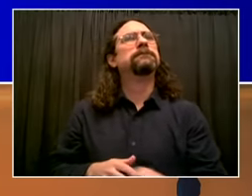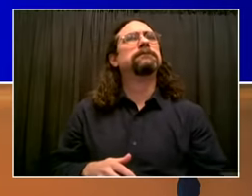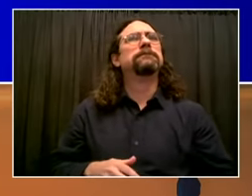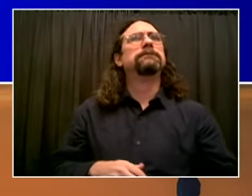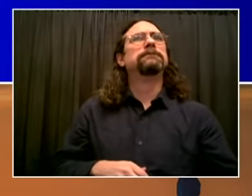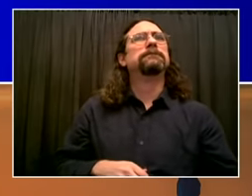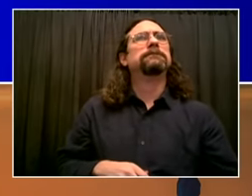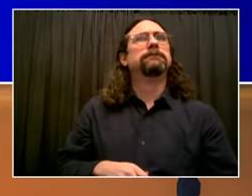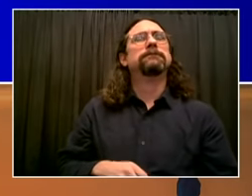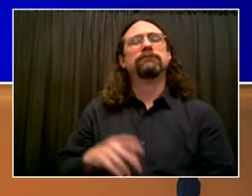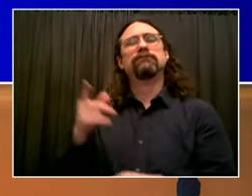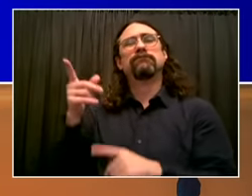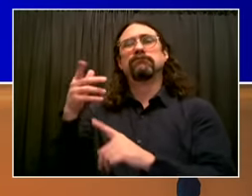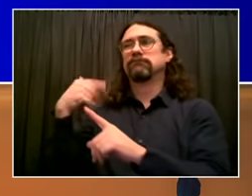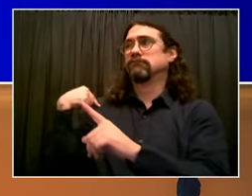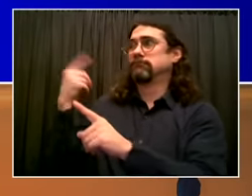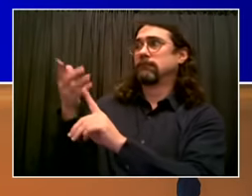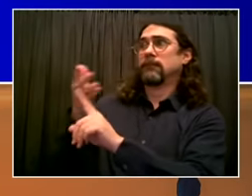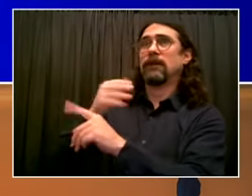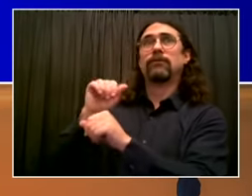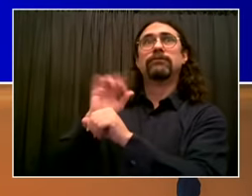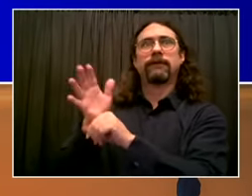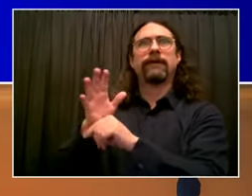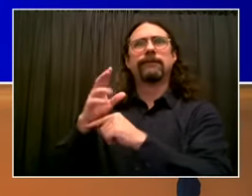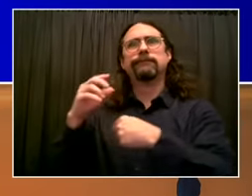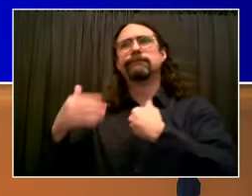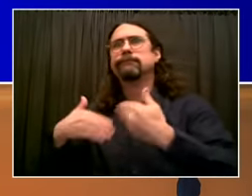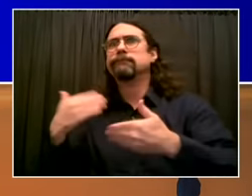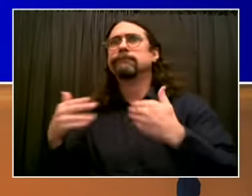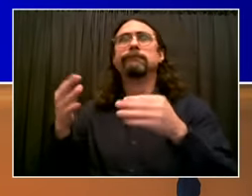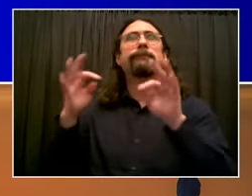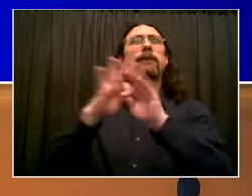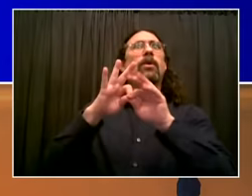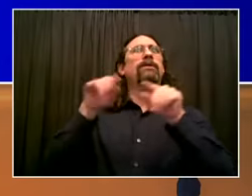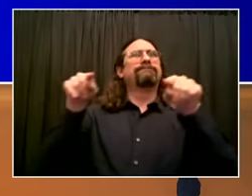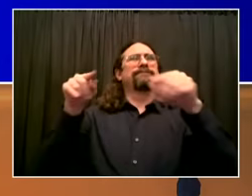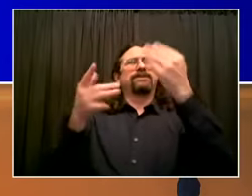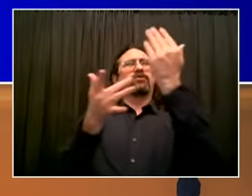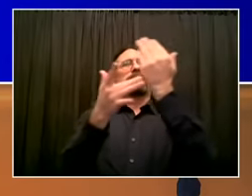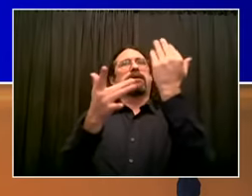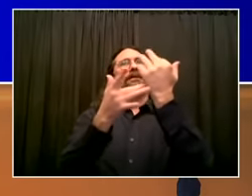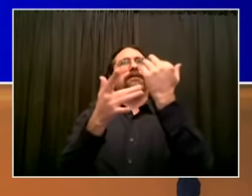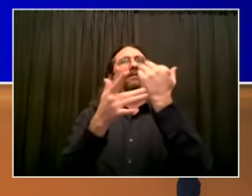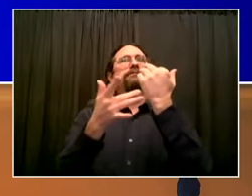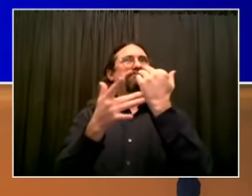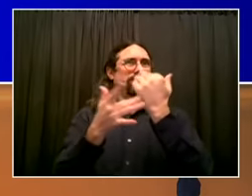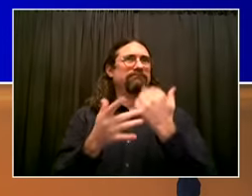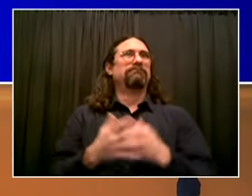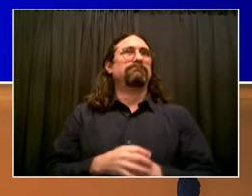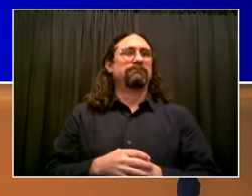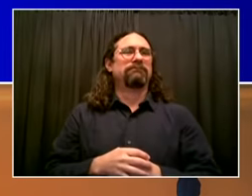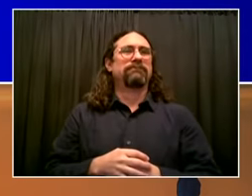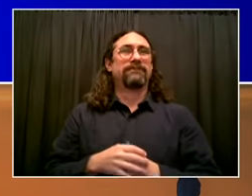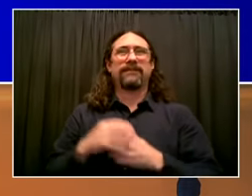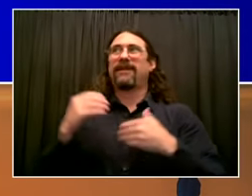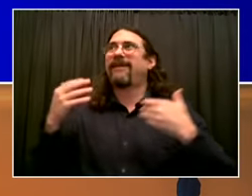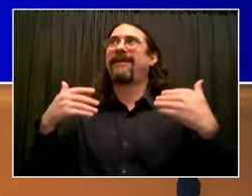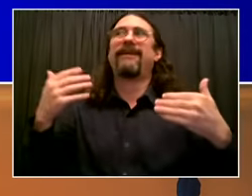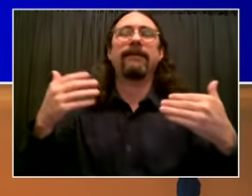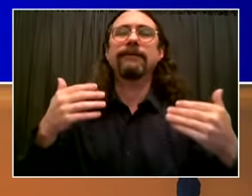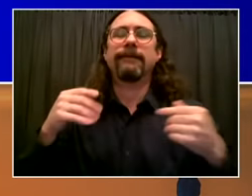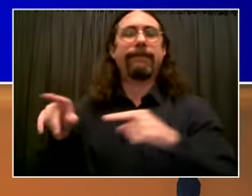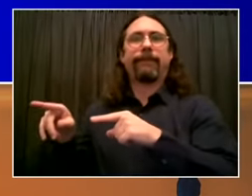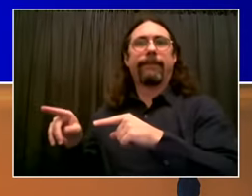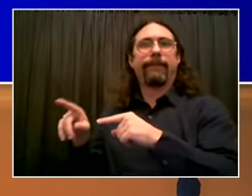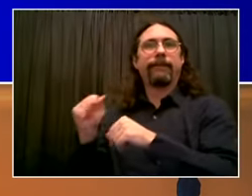access to the internet, who didn't. But when it turned out so many people had to work remotely, kids needed to learn remotely, people